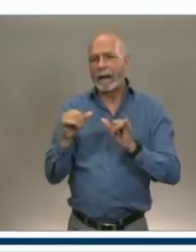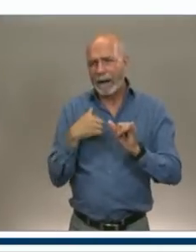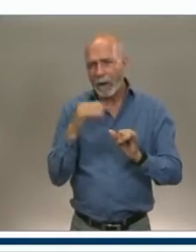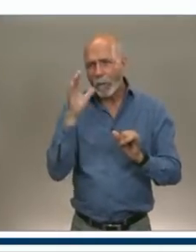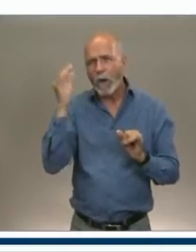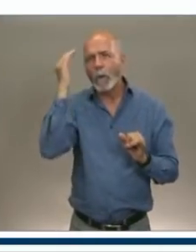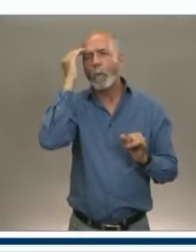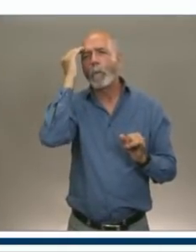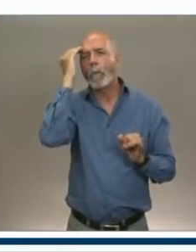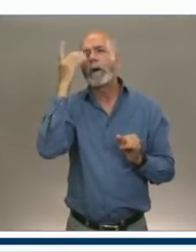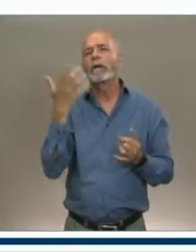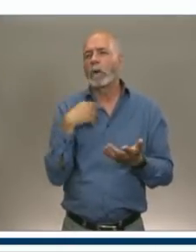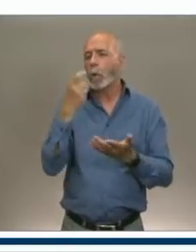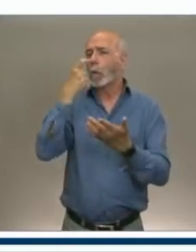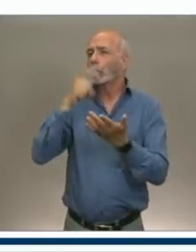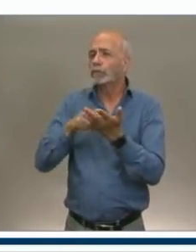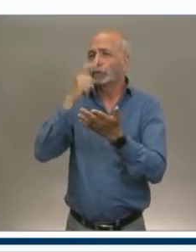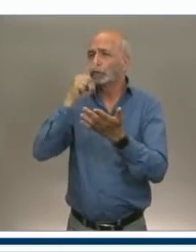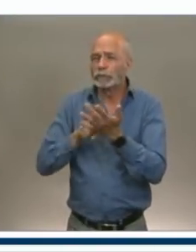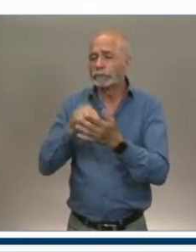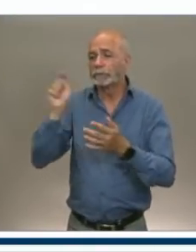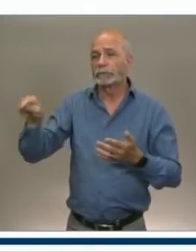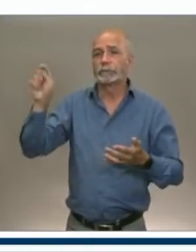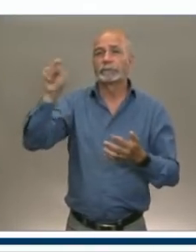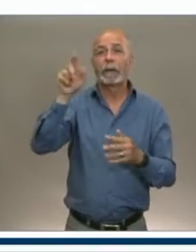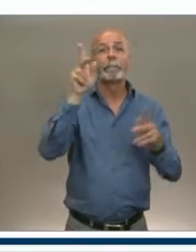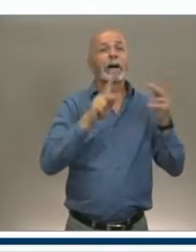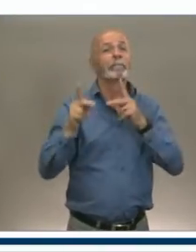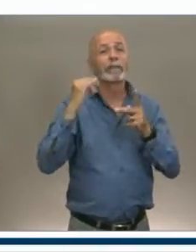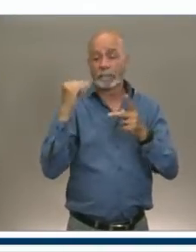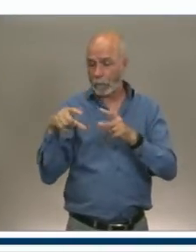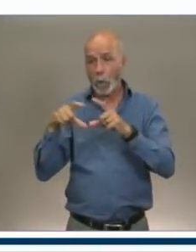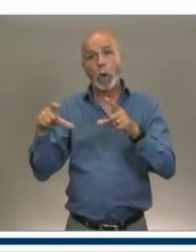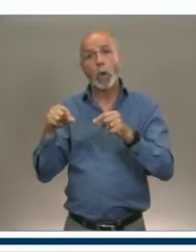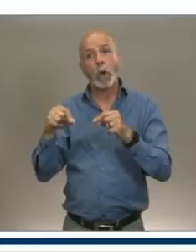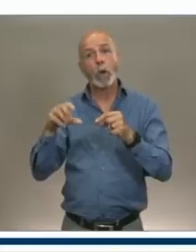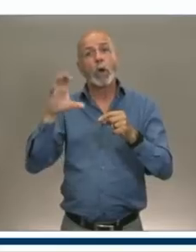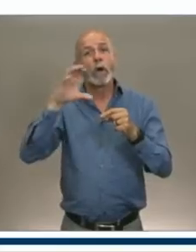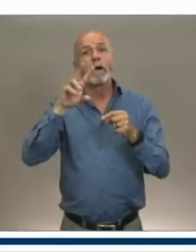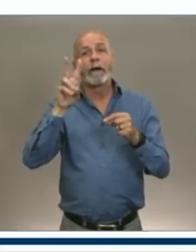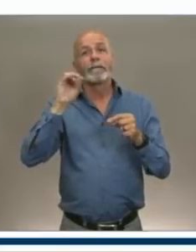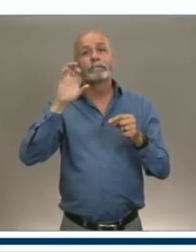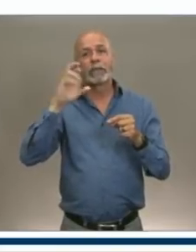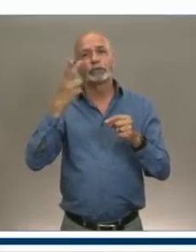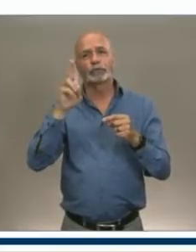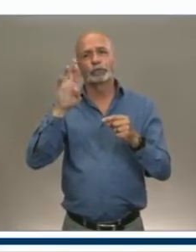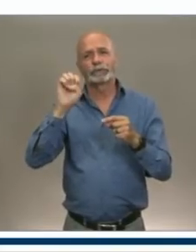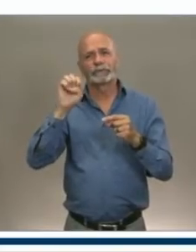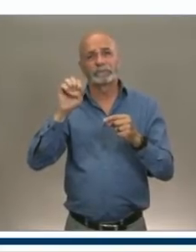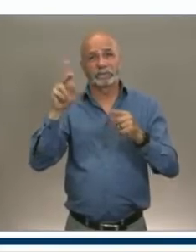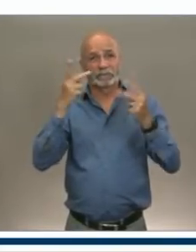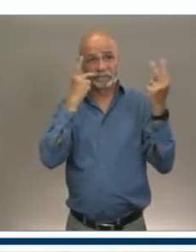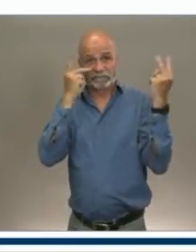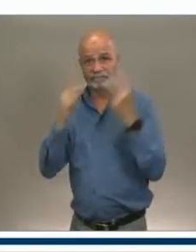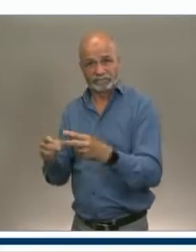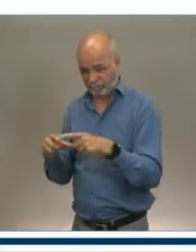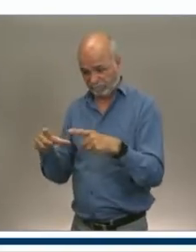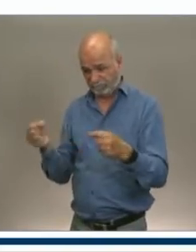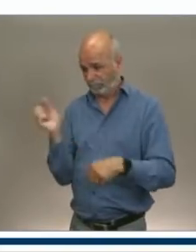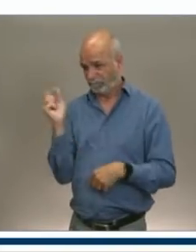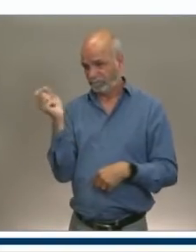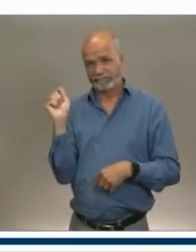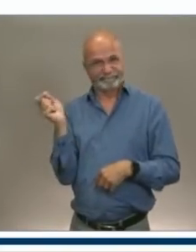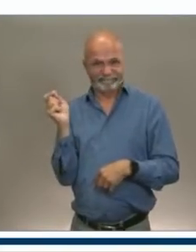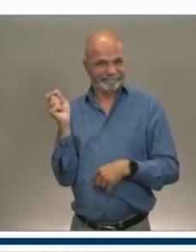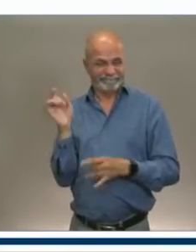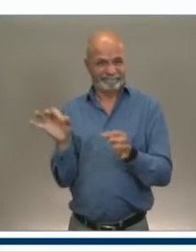was if you do a voucher program, I won't get one person visit my motel with a voucher. So, you know,